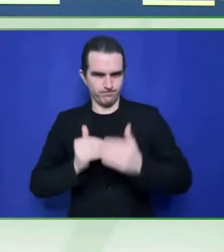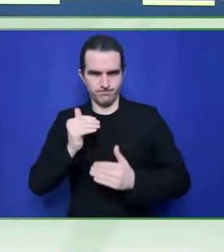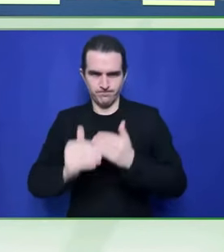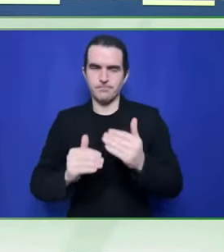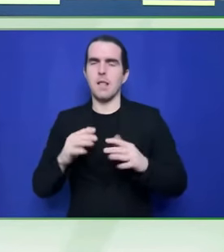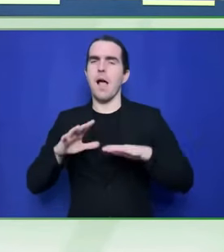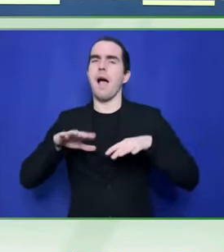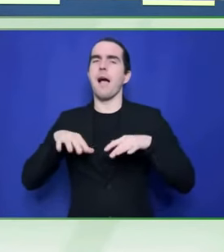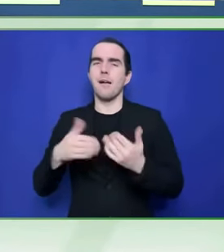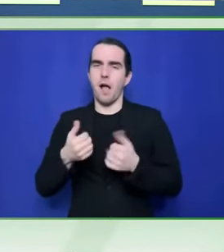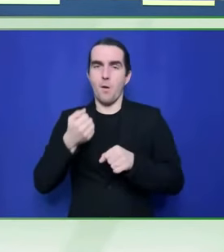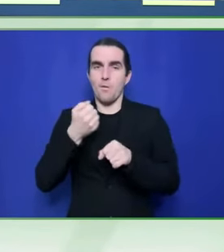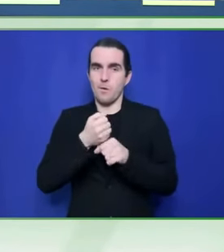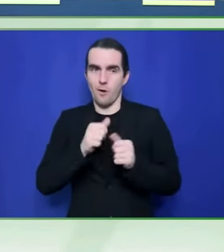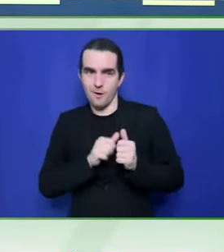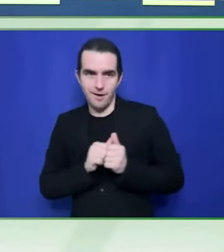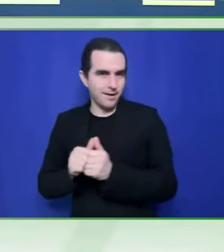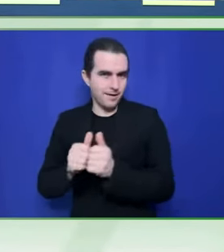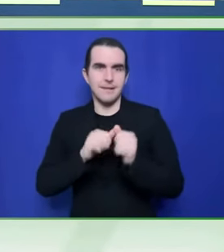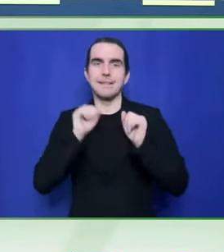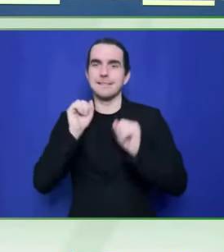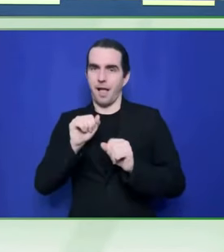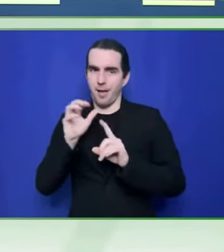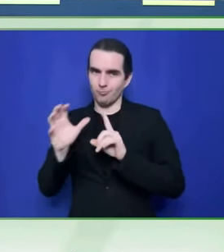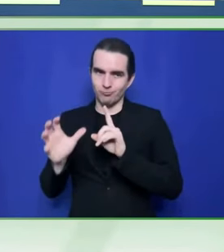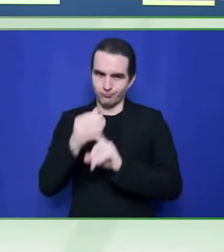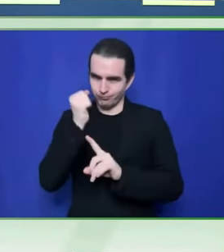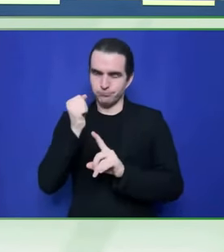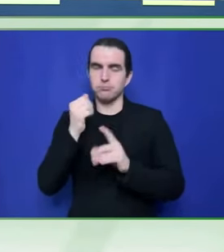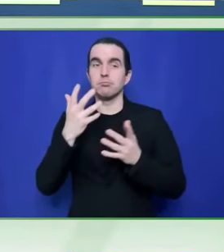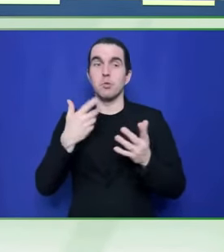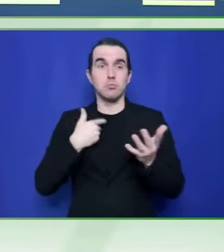SDGs, um, in terms of disability inclusion today.